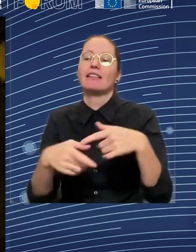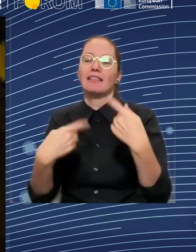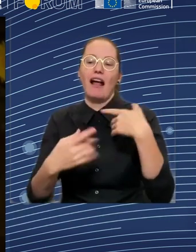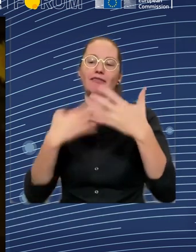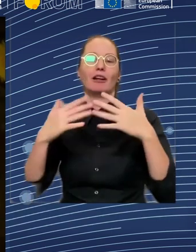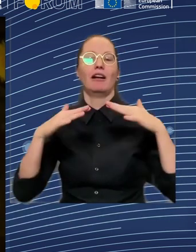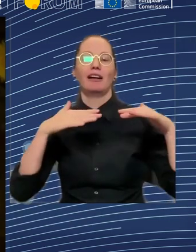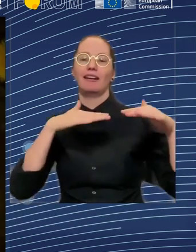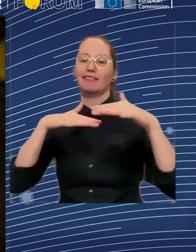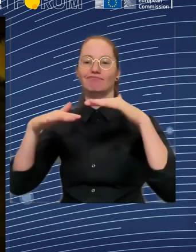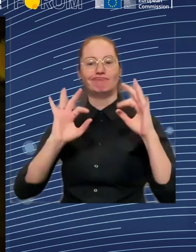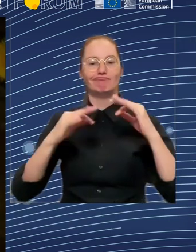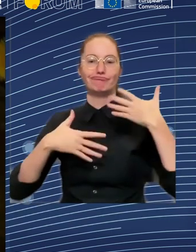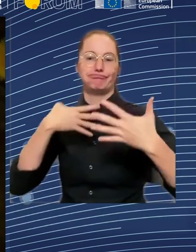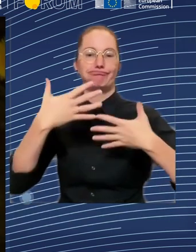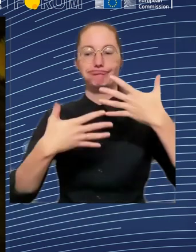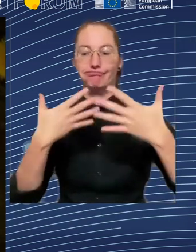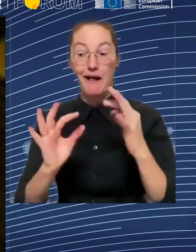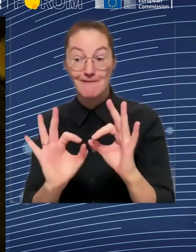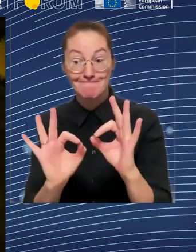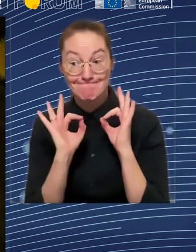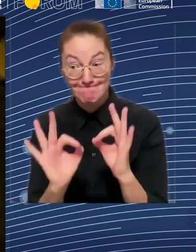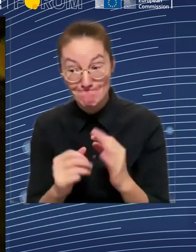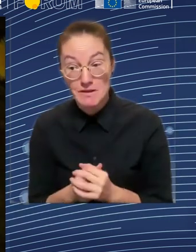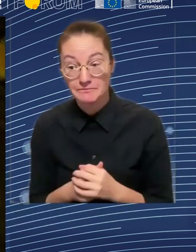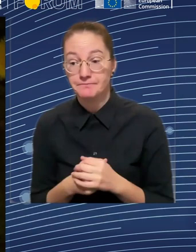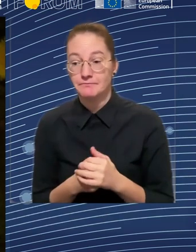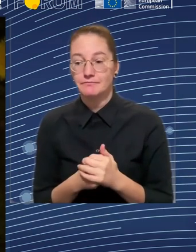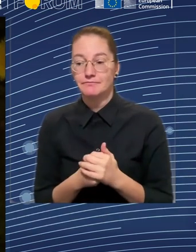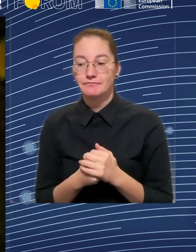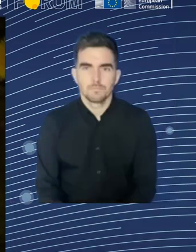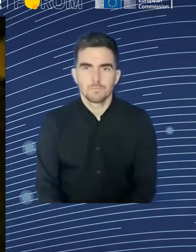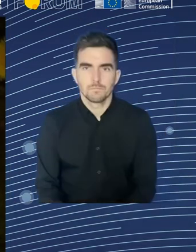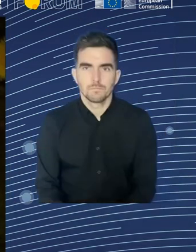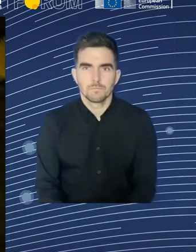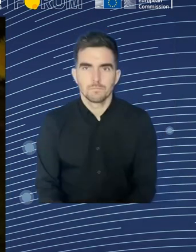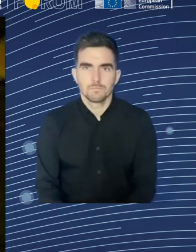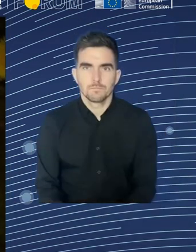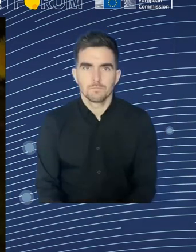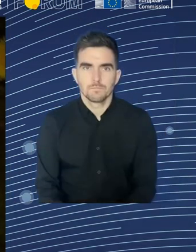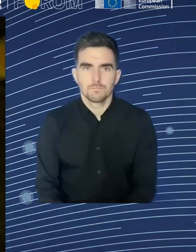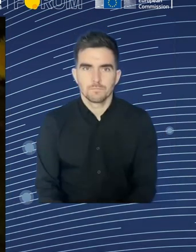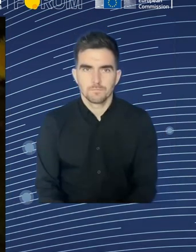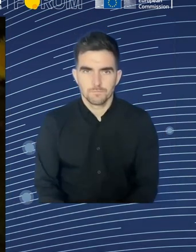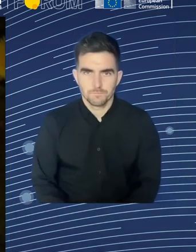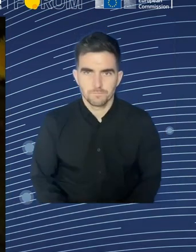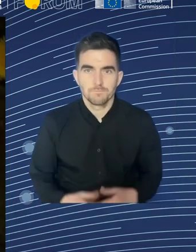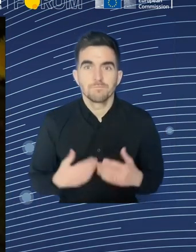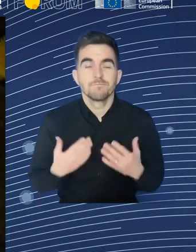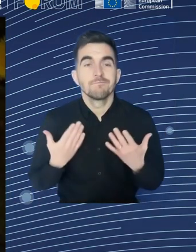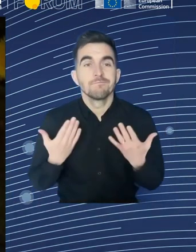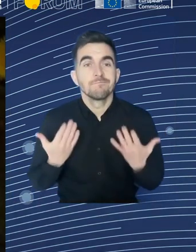provided for the social payments. And I think it's better to invest in training, in transforming